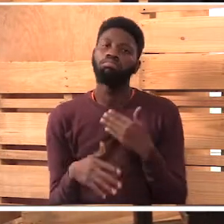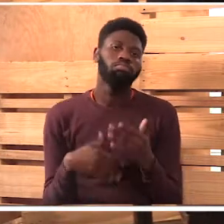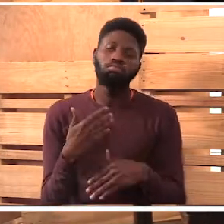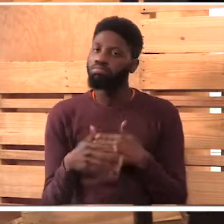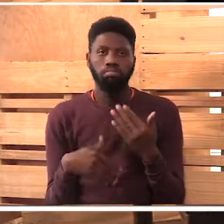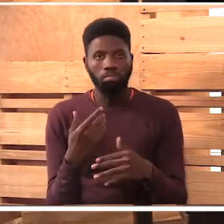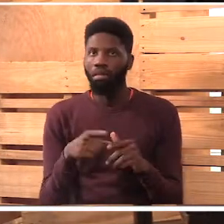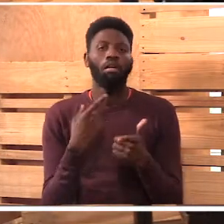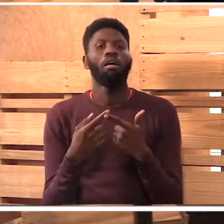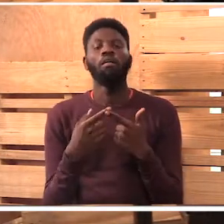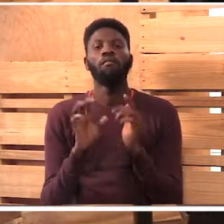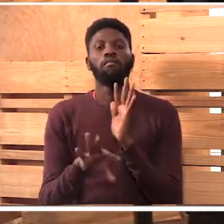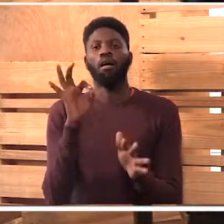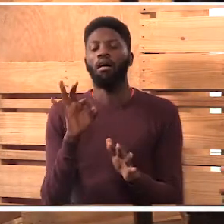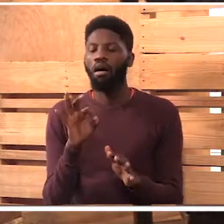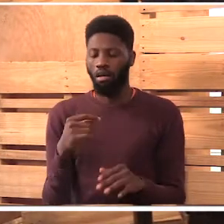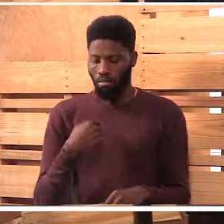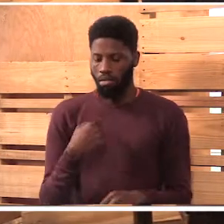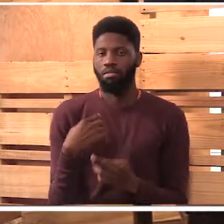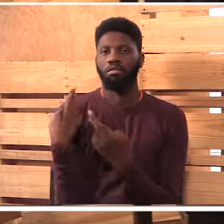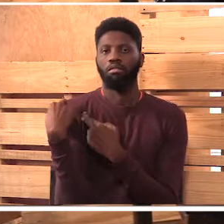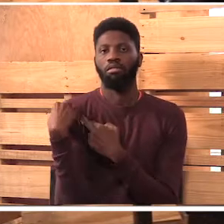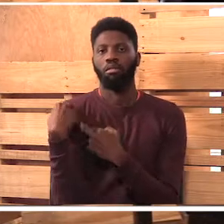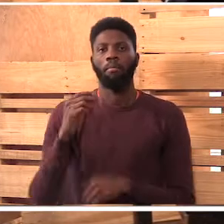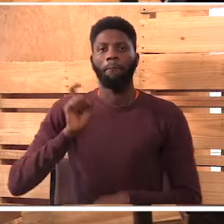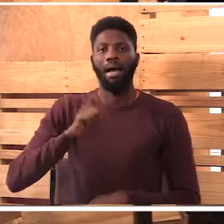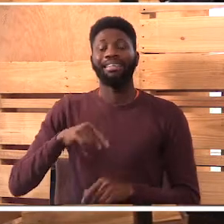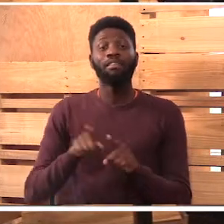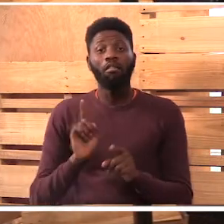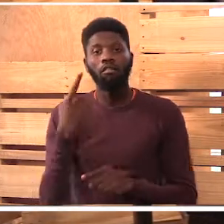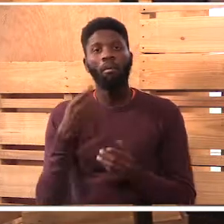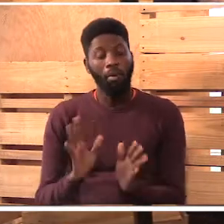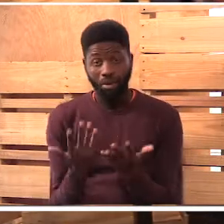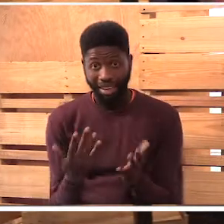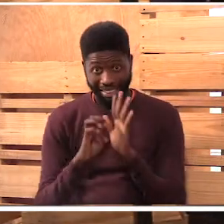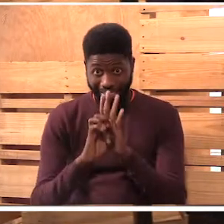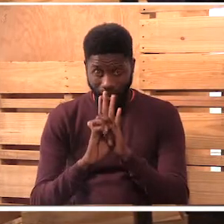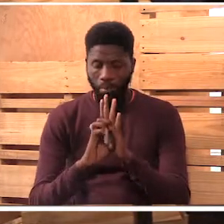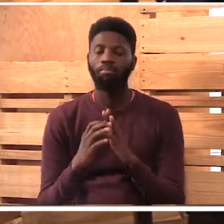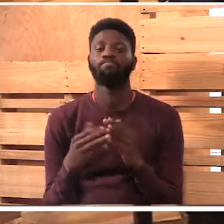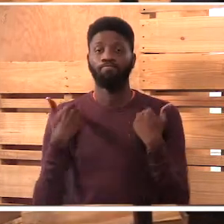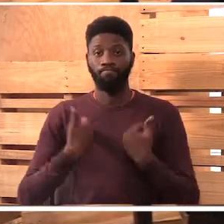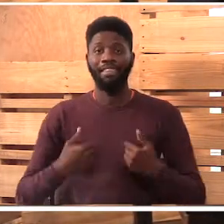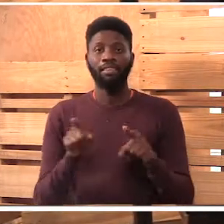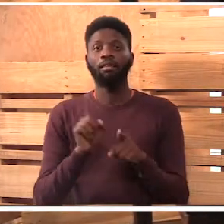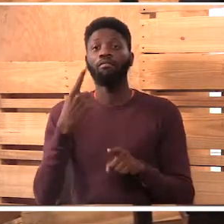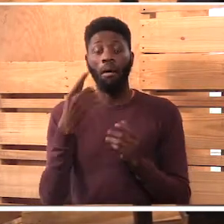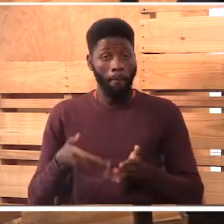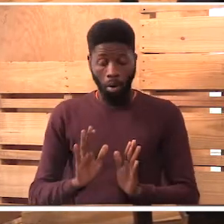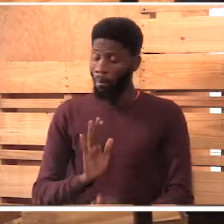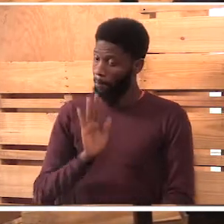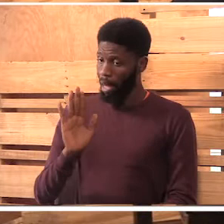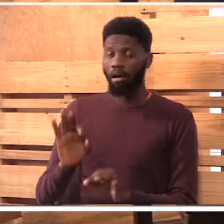realize that you are the one to take that responsibility as a first born. Mm Like, for instance, Mimi kama first born, wow.